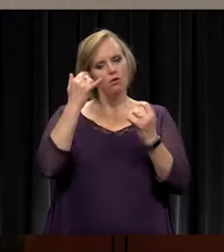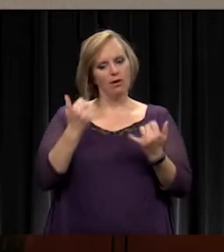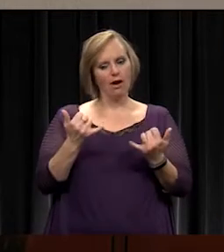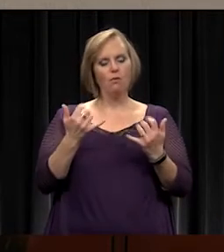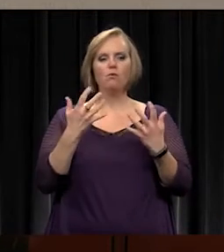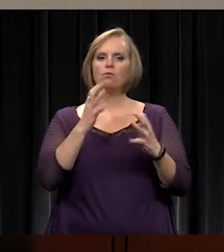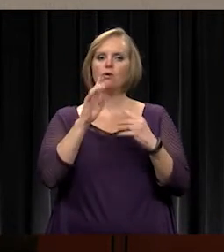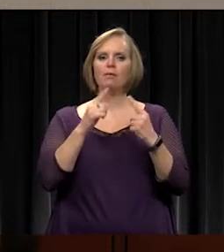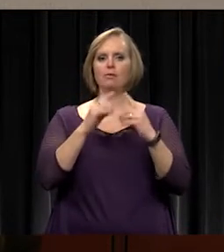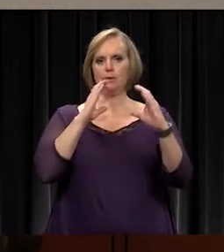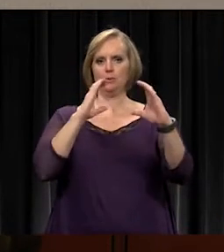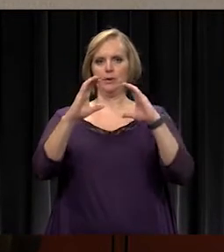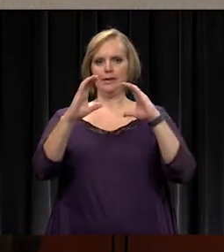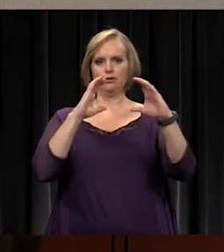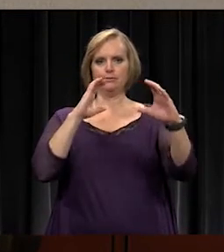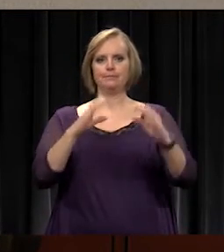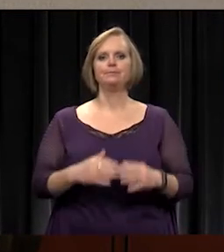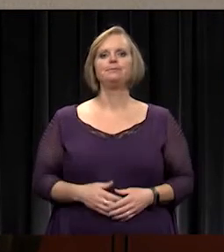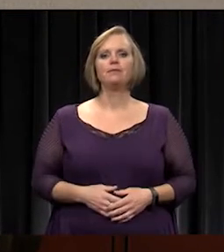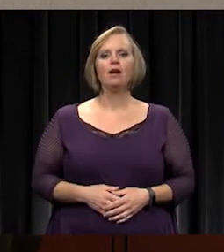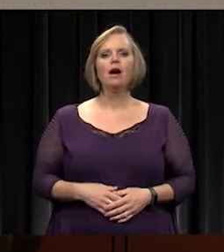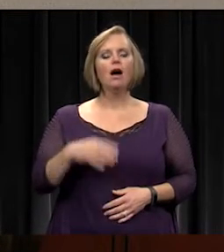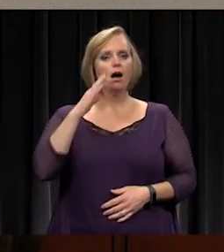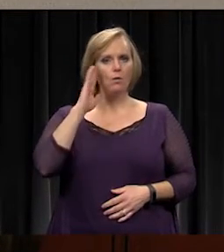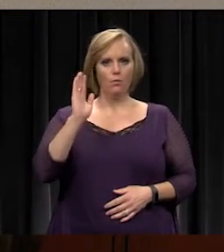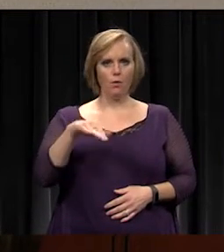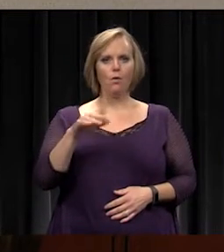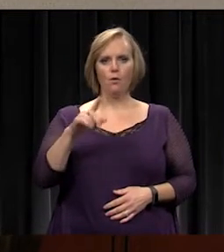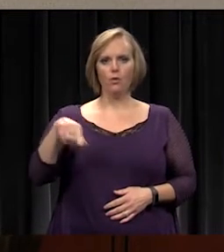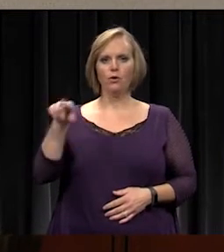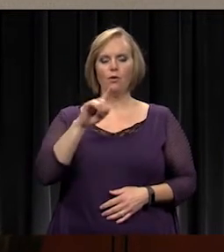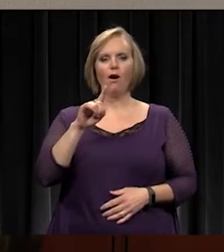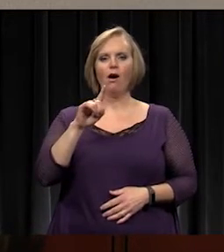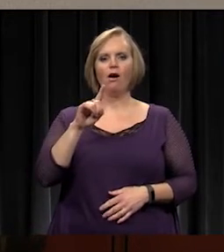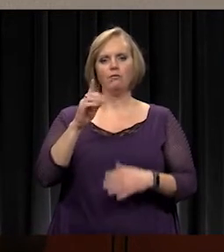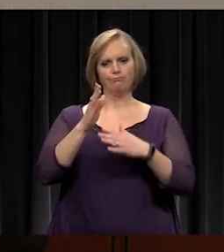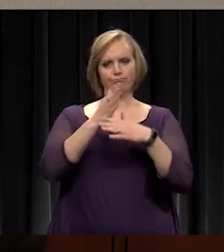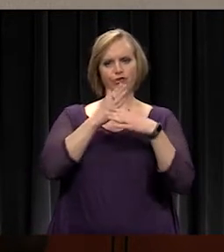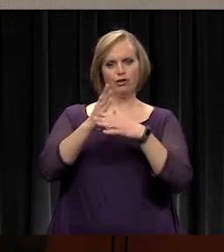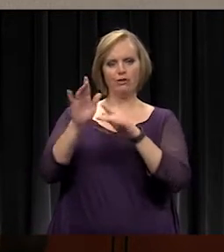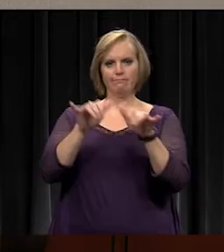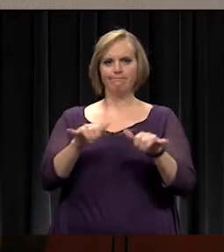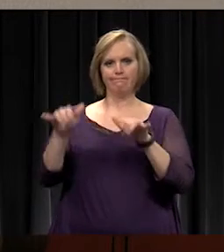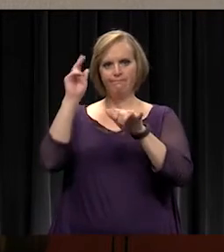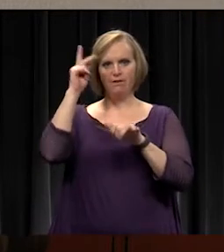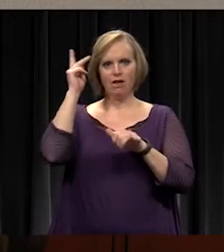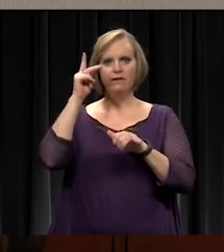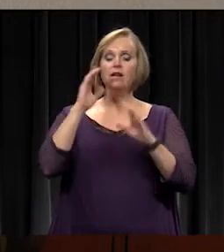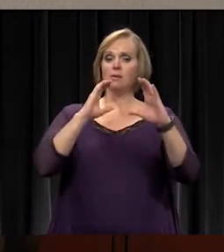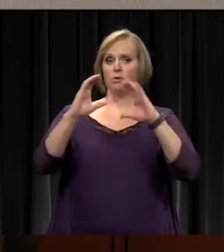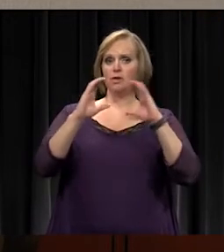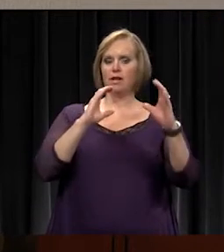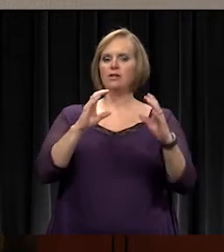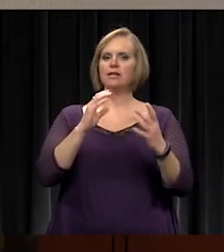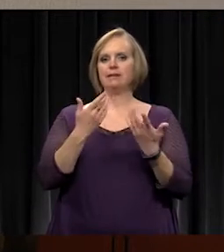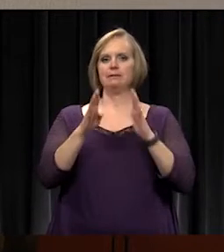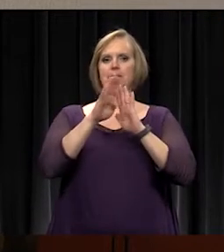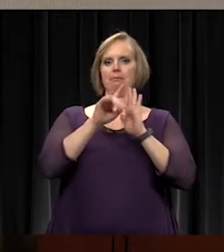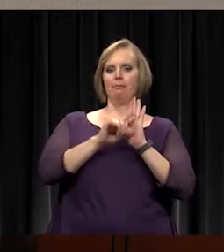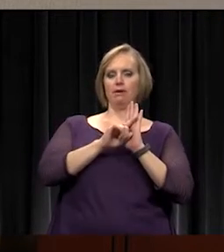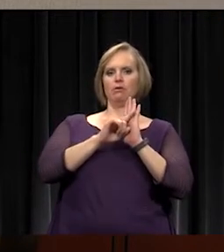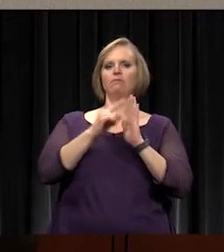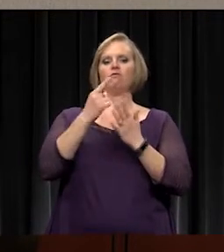let's talk communication. I know you all share in the philosophy that communications really is the backdrop of what we do here in this district.